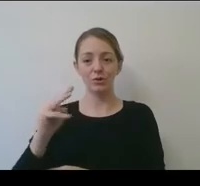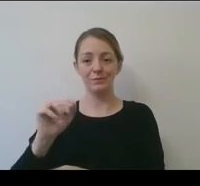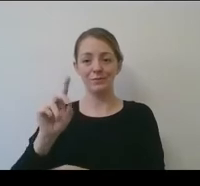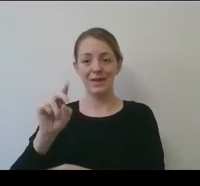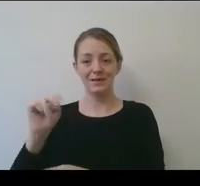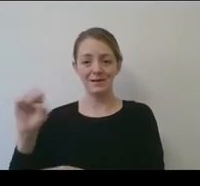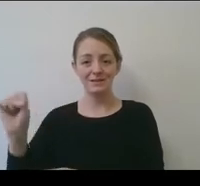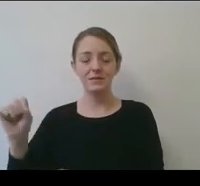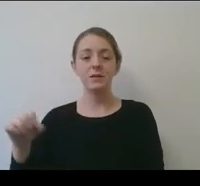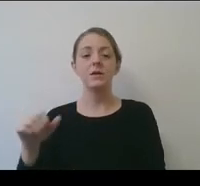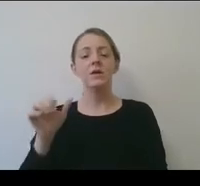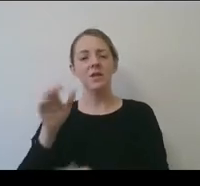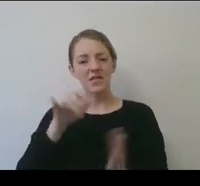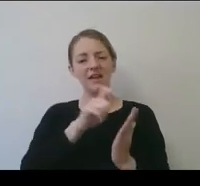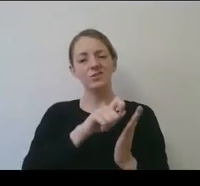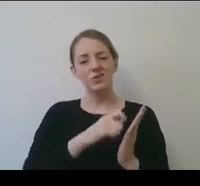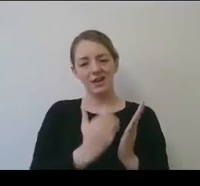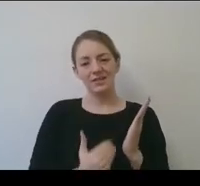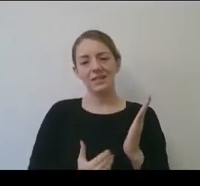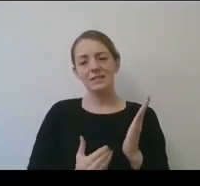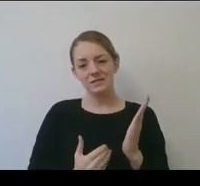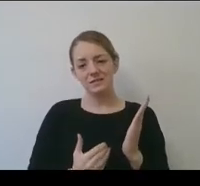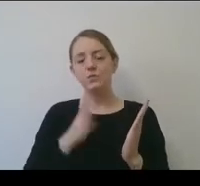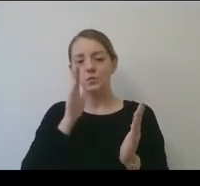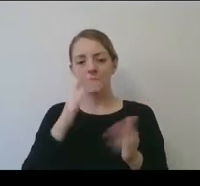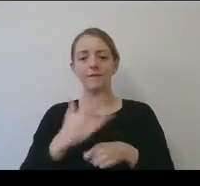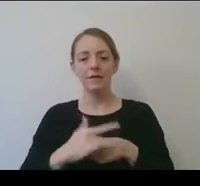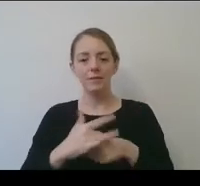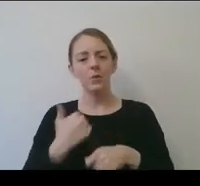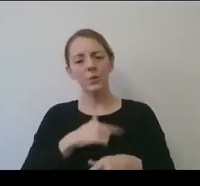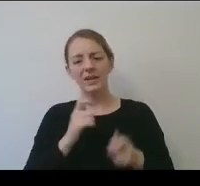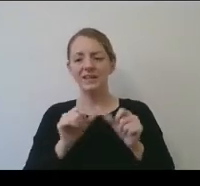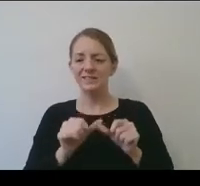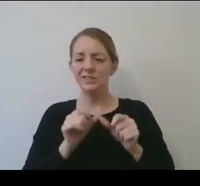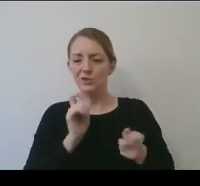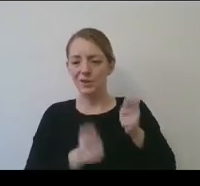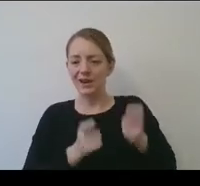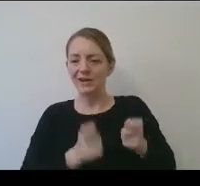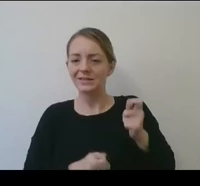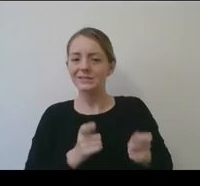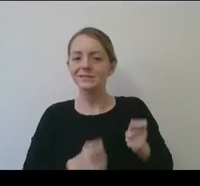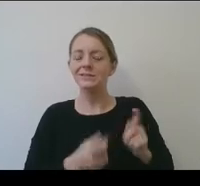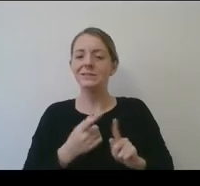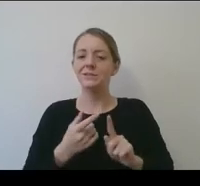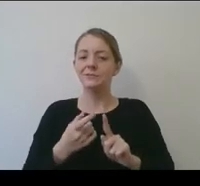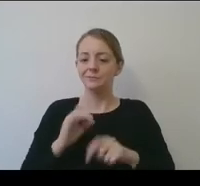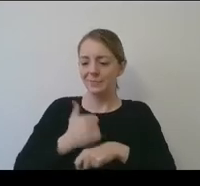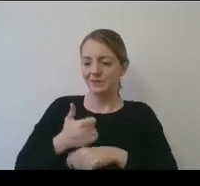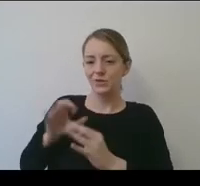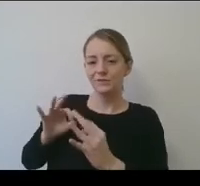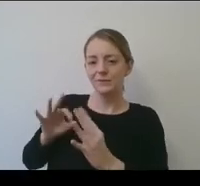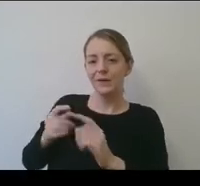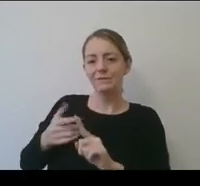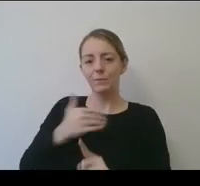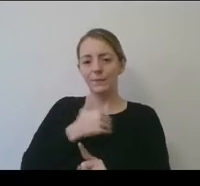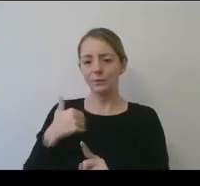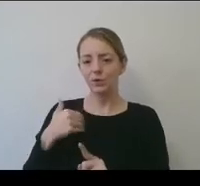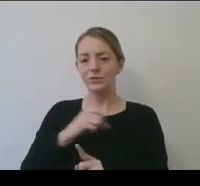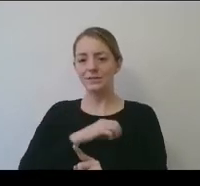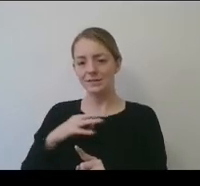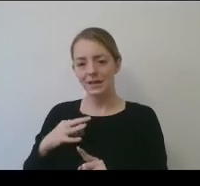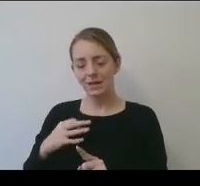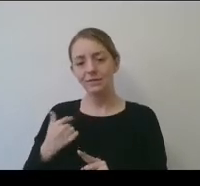form where we're ready to have it out there. continue to make edits to it with valuable feedback from staff and from the membership. We certainly want our